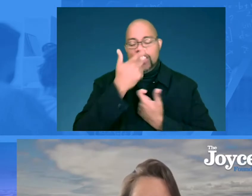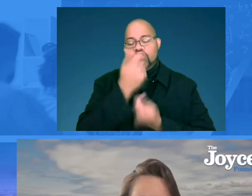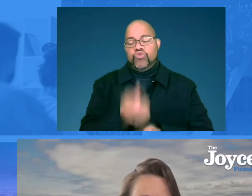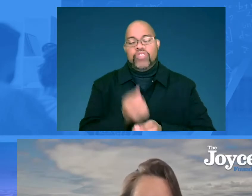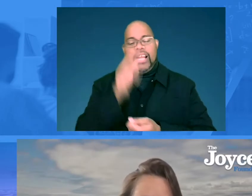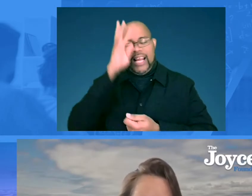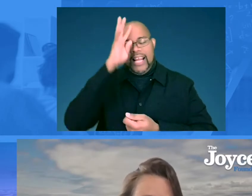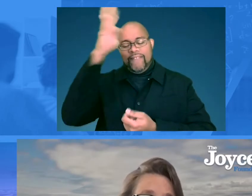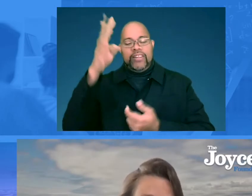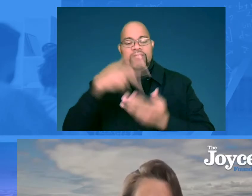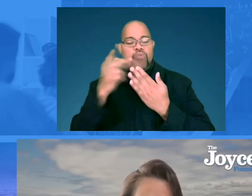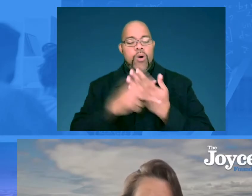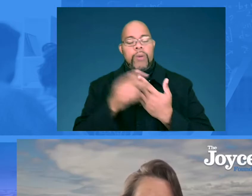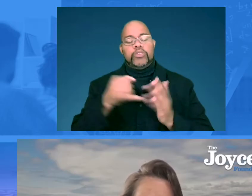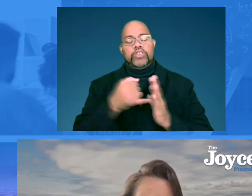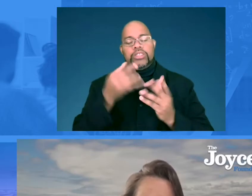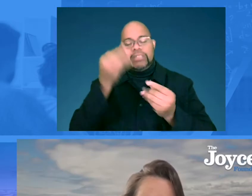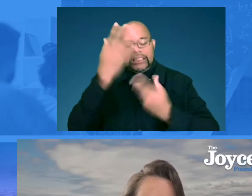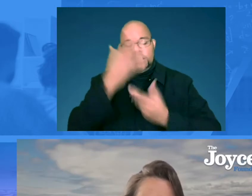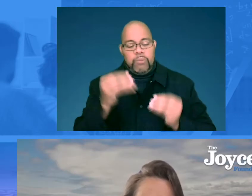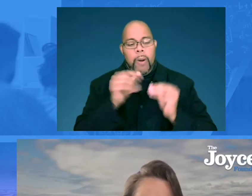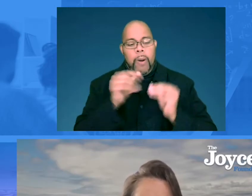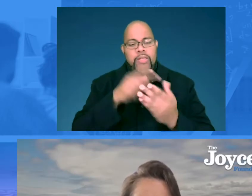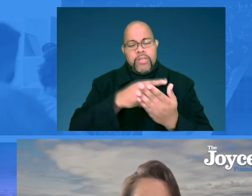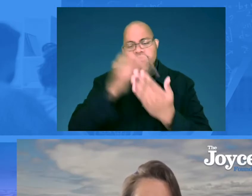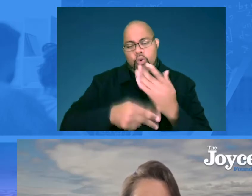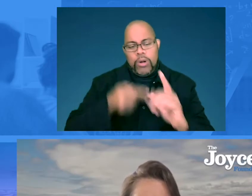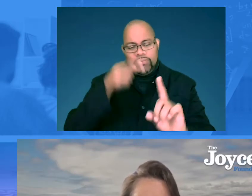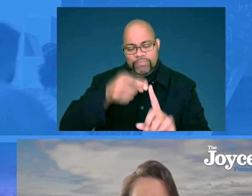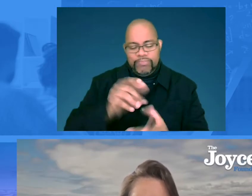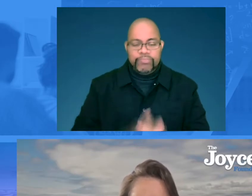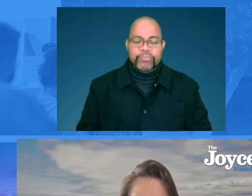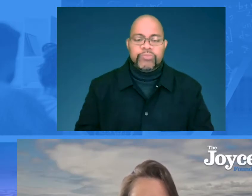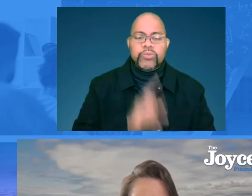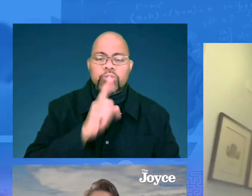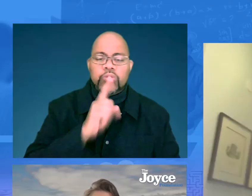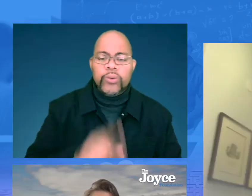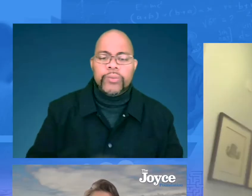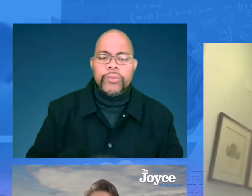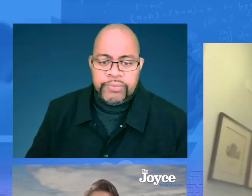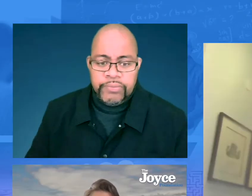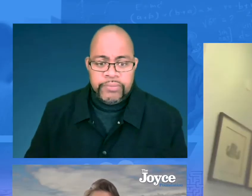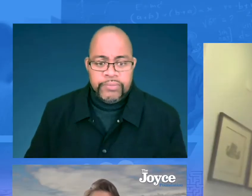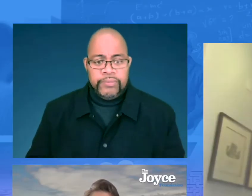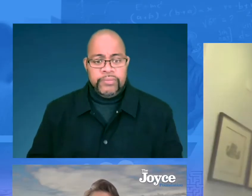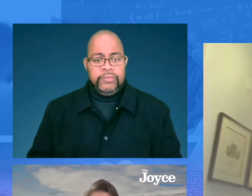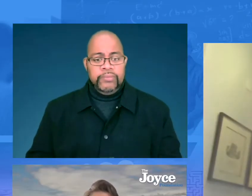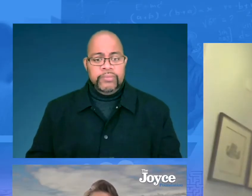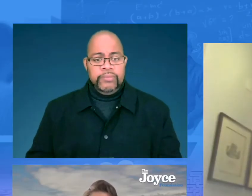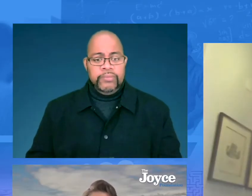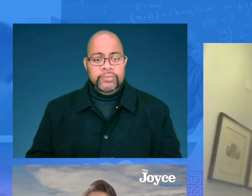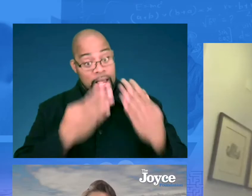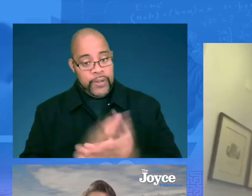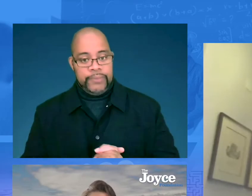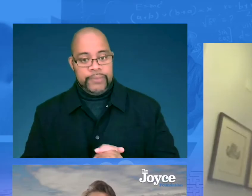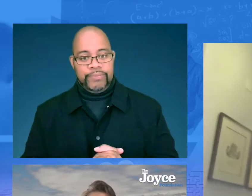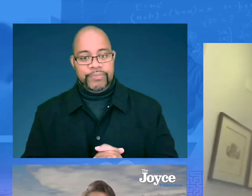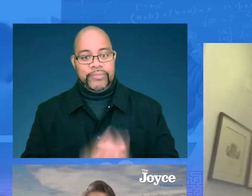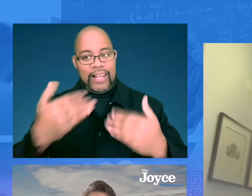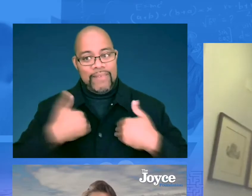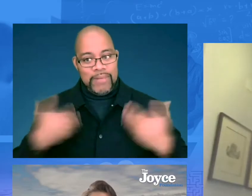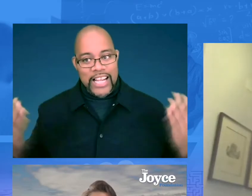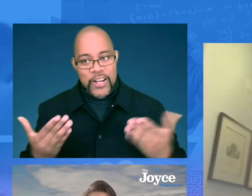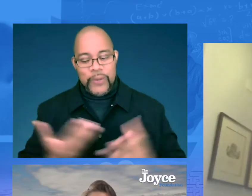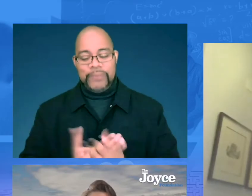very unique and interesting, innovative program. So just tell us a little bit about the program. Sure. So thank you.